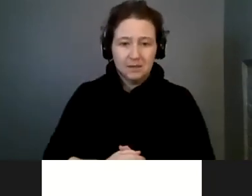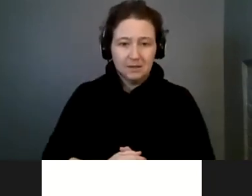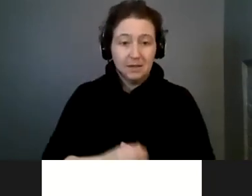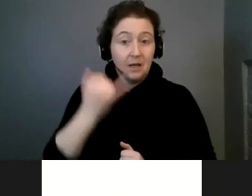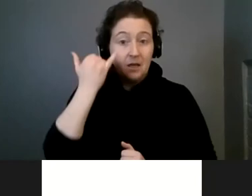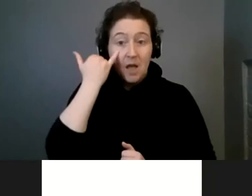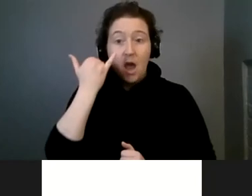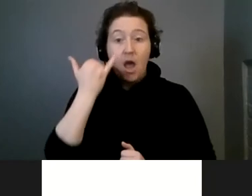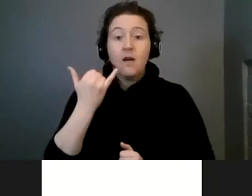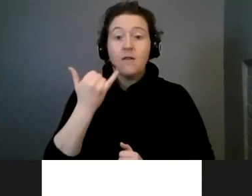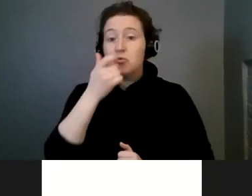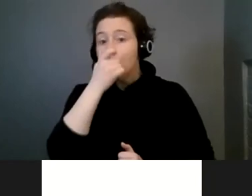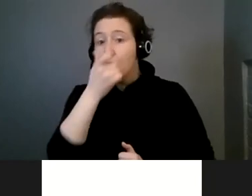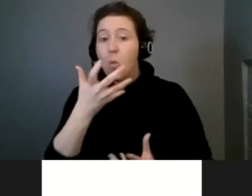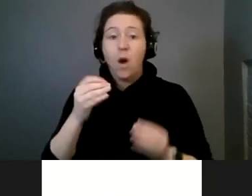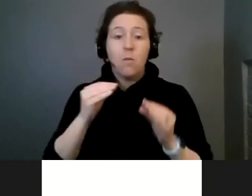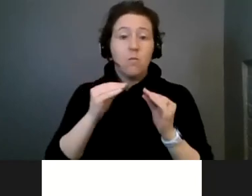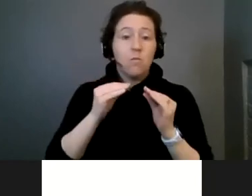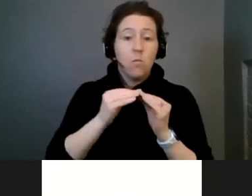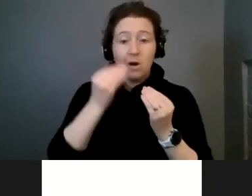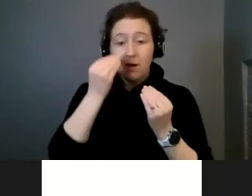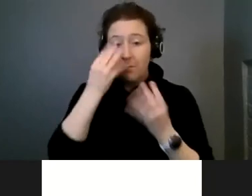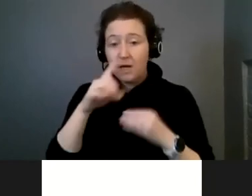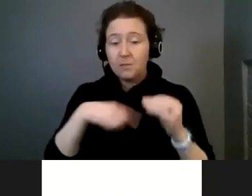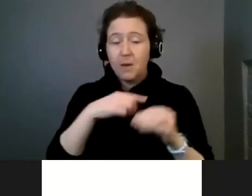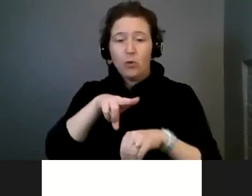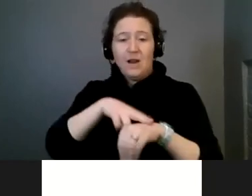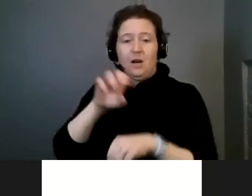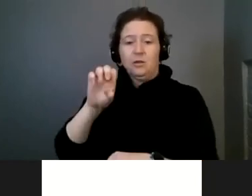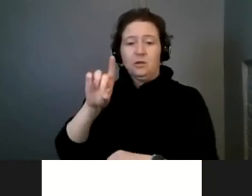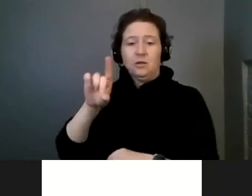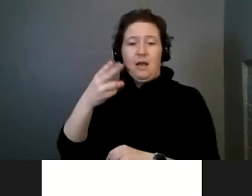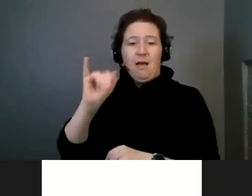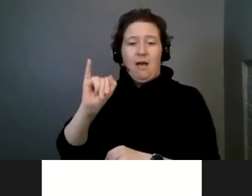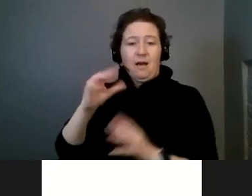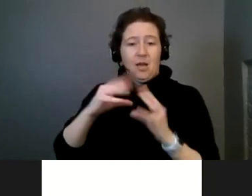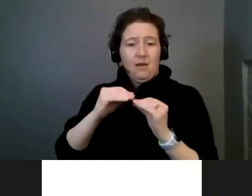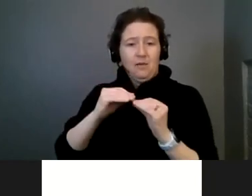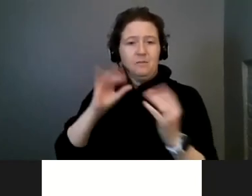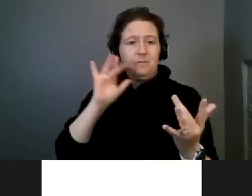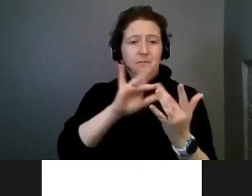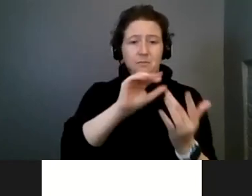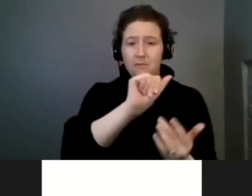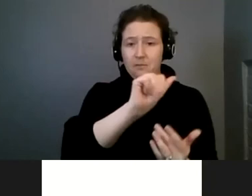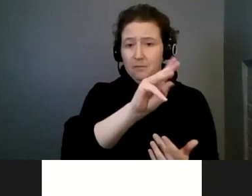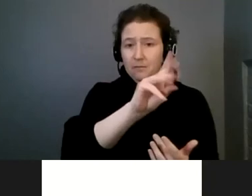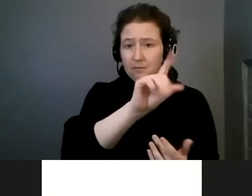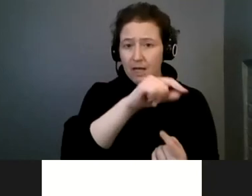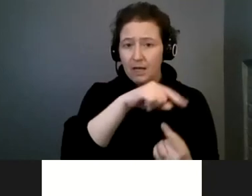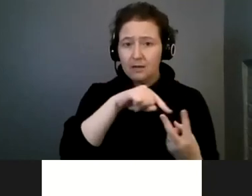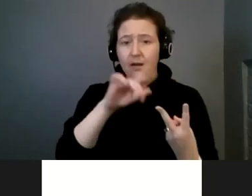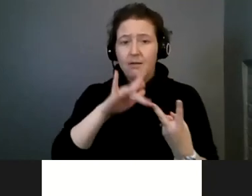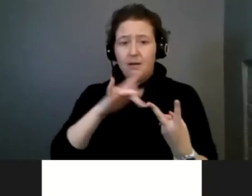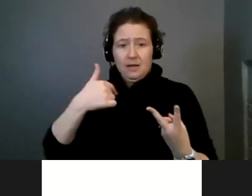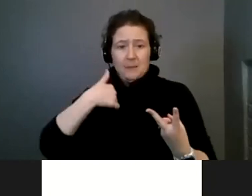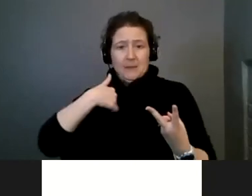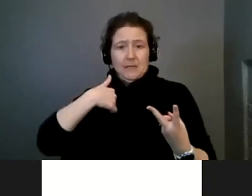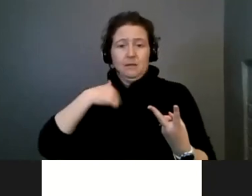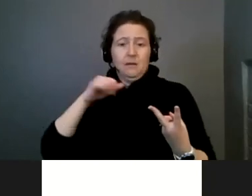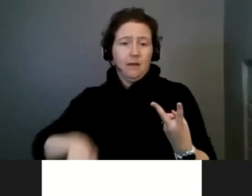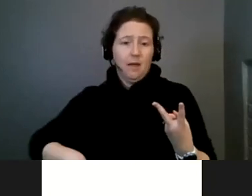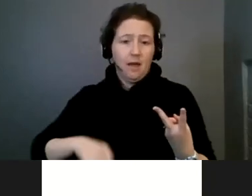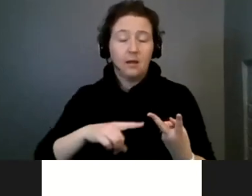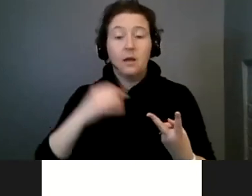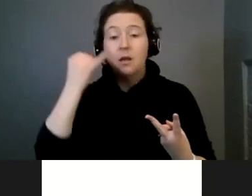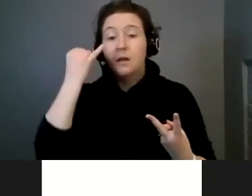interested in more information about the National Eddie Conference, you can reach out to Amanda, you can reach out to me. And